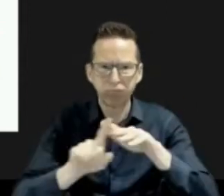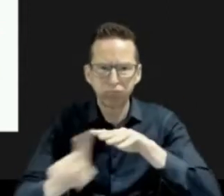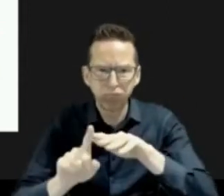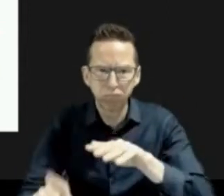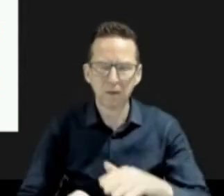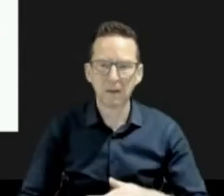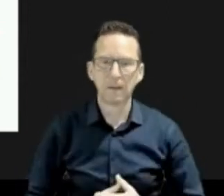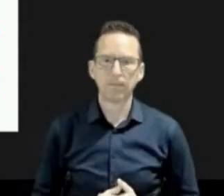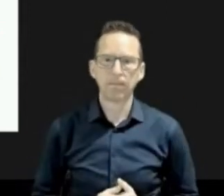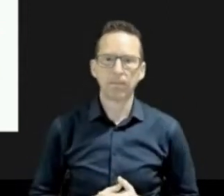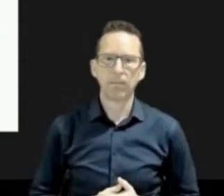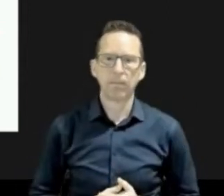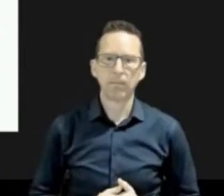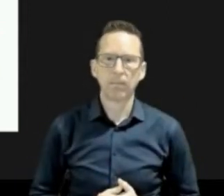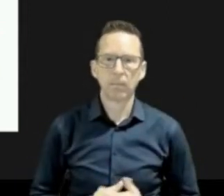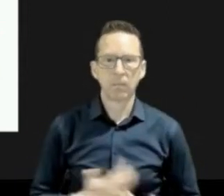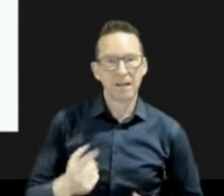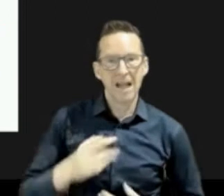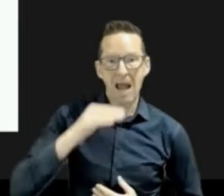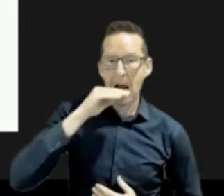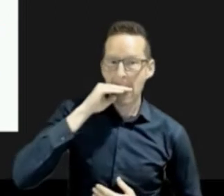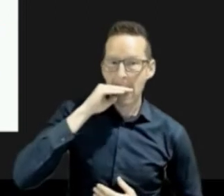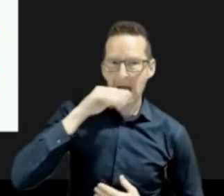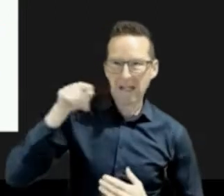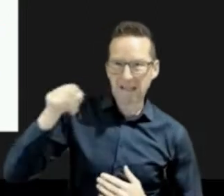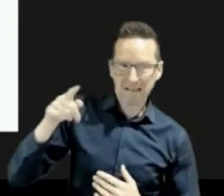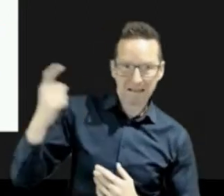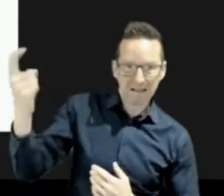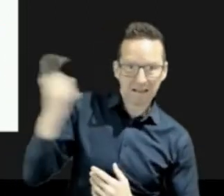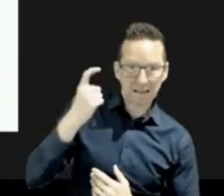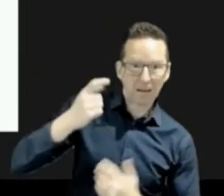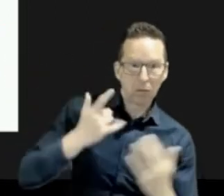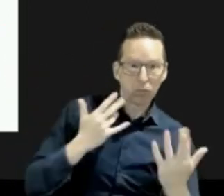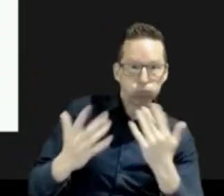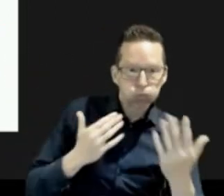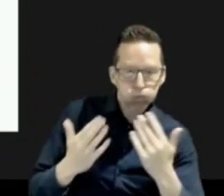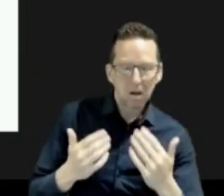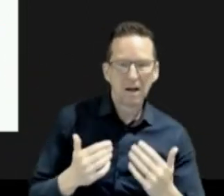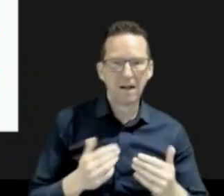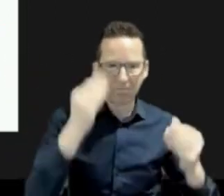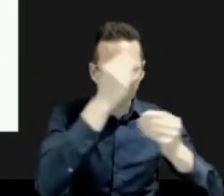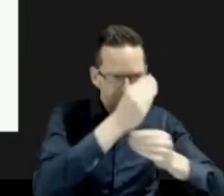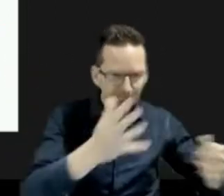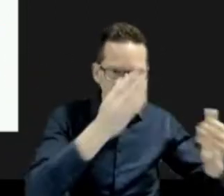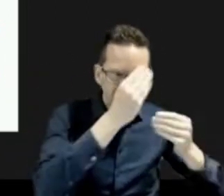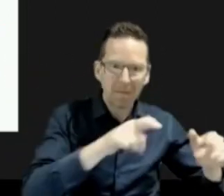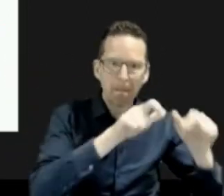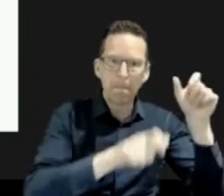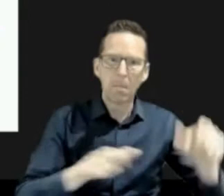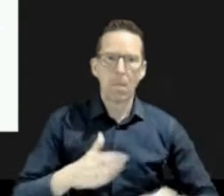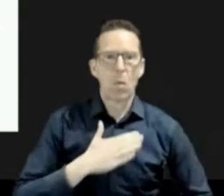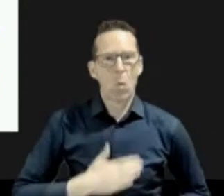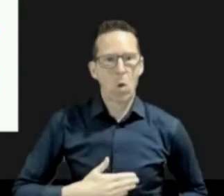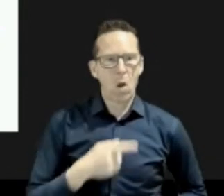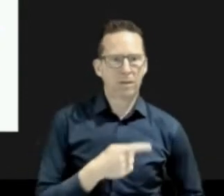the level of risk in a way that allowed the public and responding agencies to effectively prepare for these unprecedented